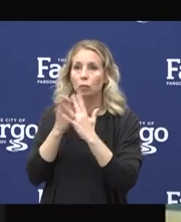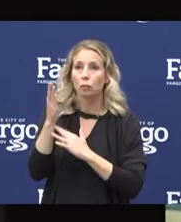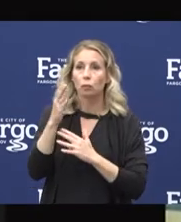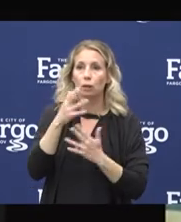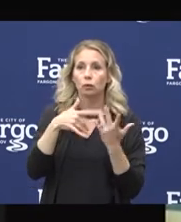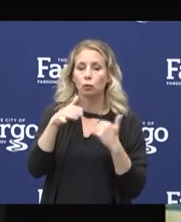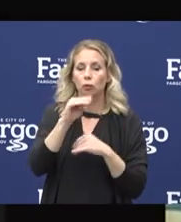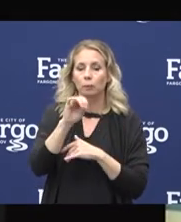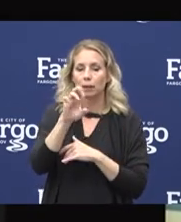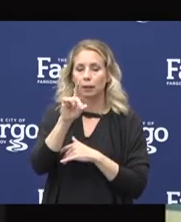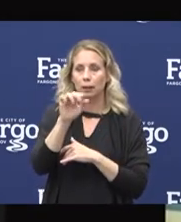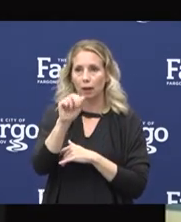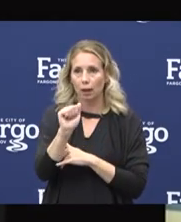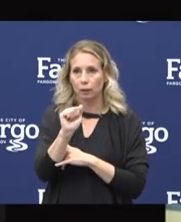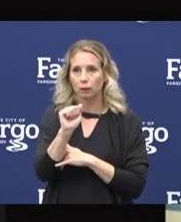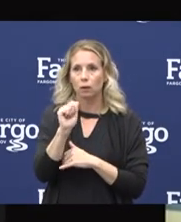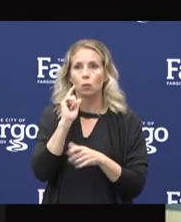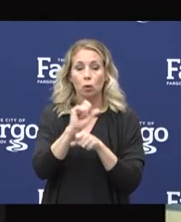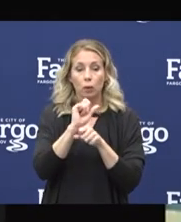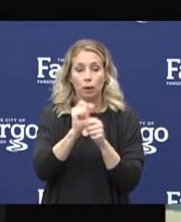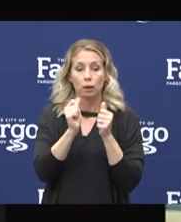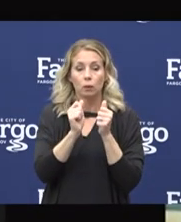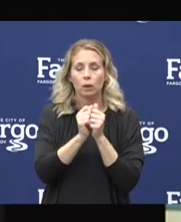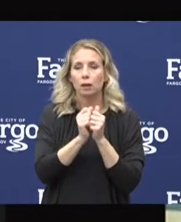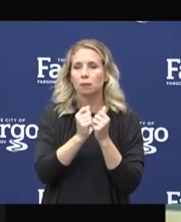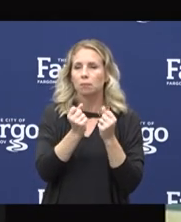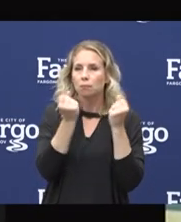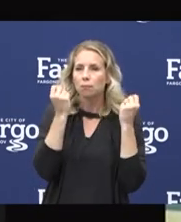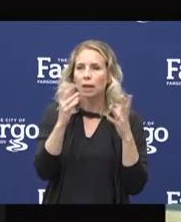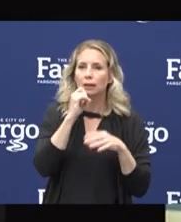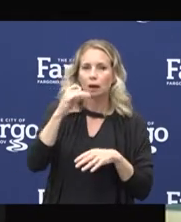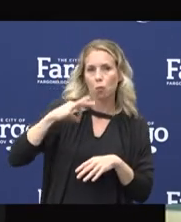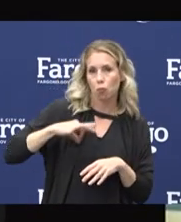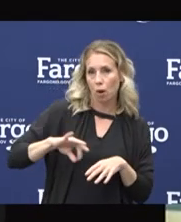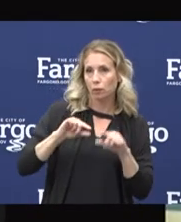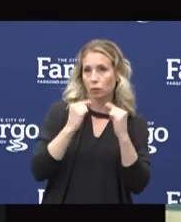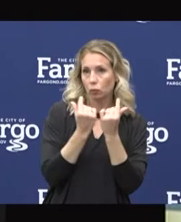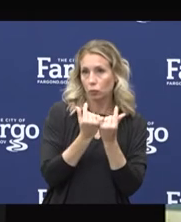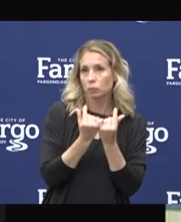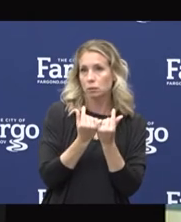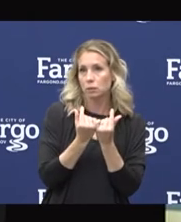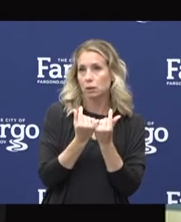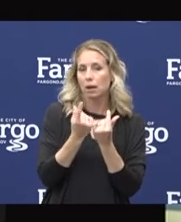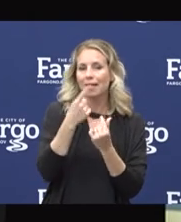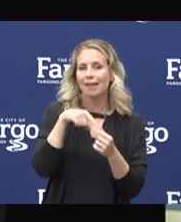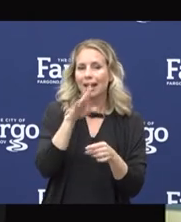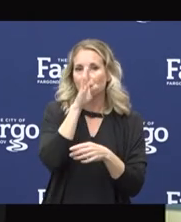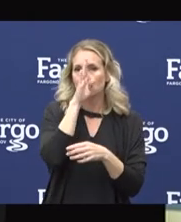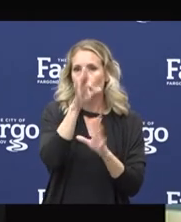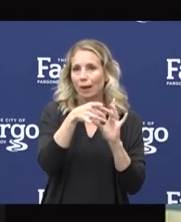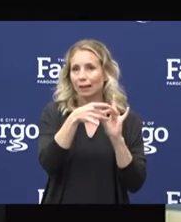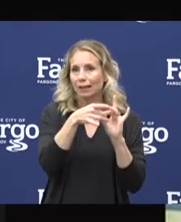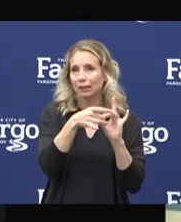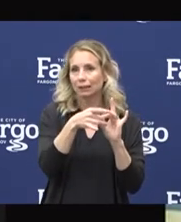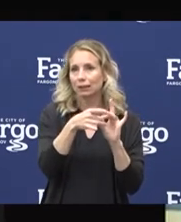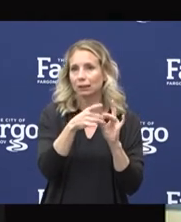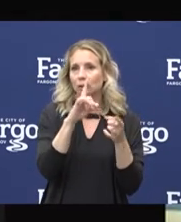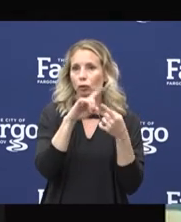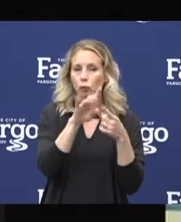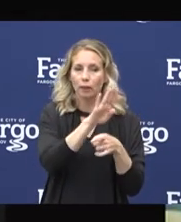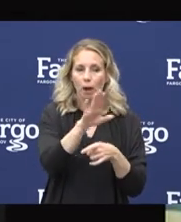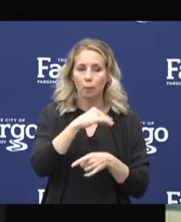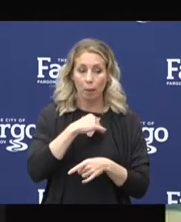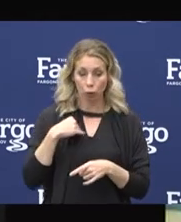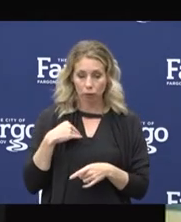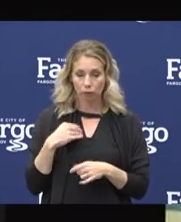closely with a lot of nonprofit groups who have direct links to their members.